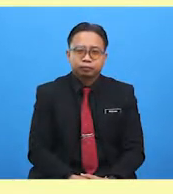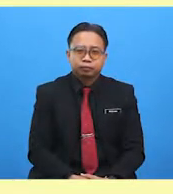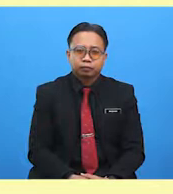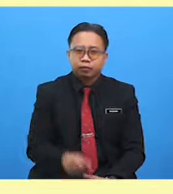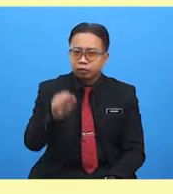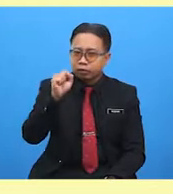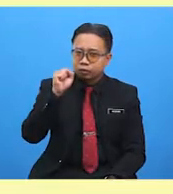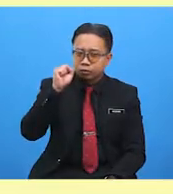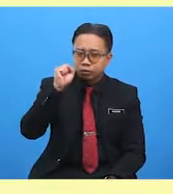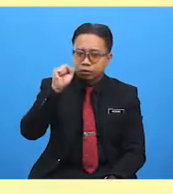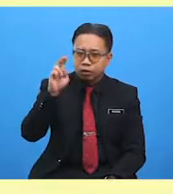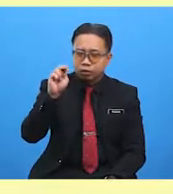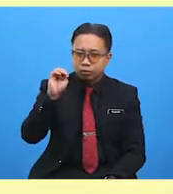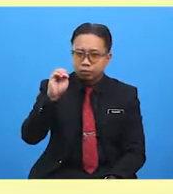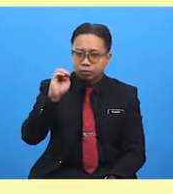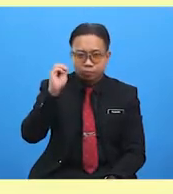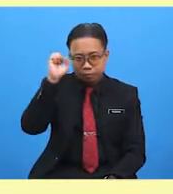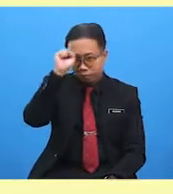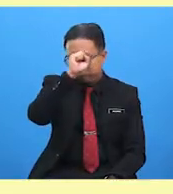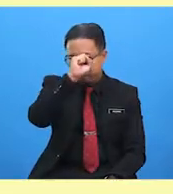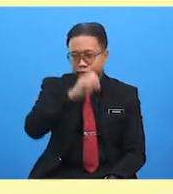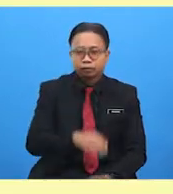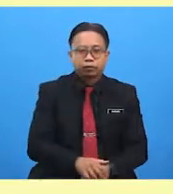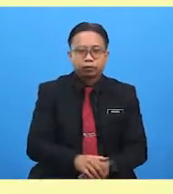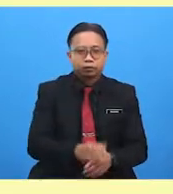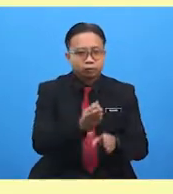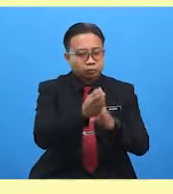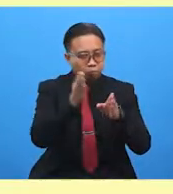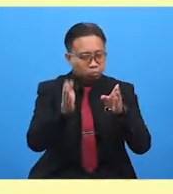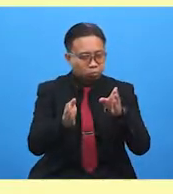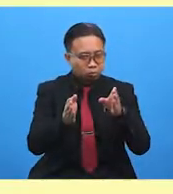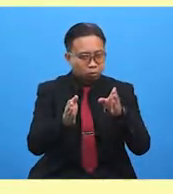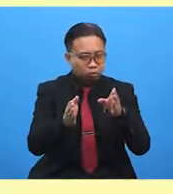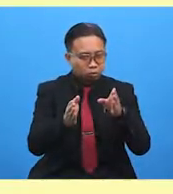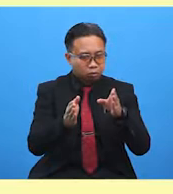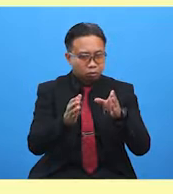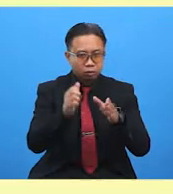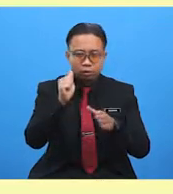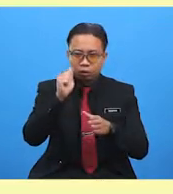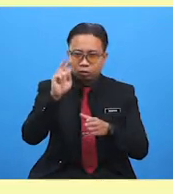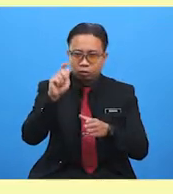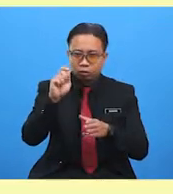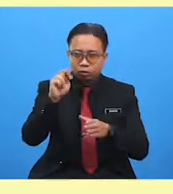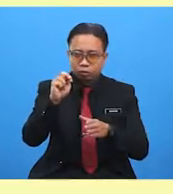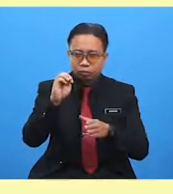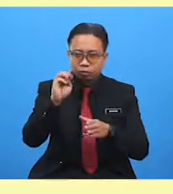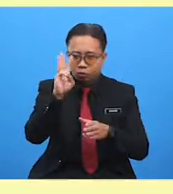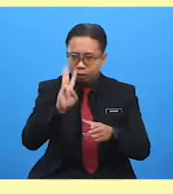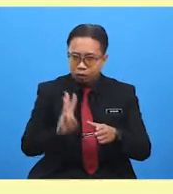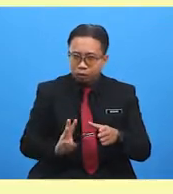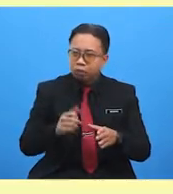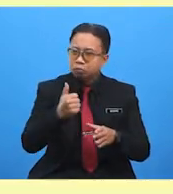Summer, the season of the year between spring and autumn, When the weather is warmest.